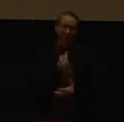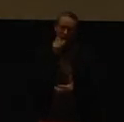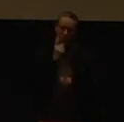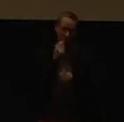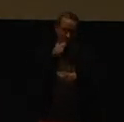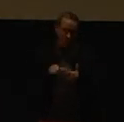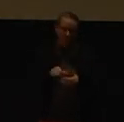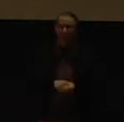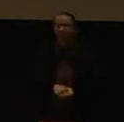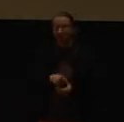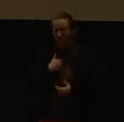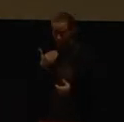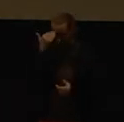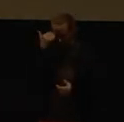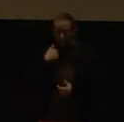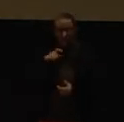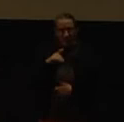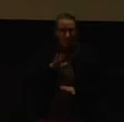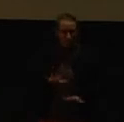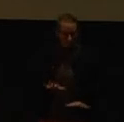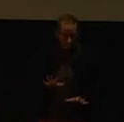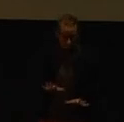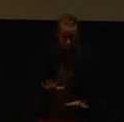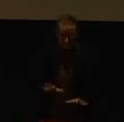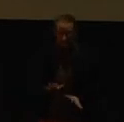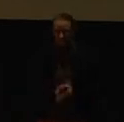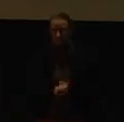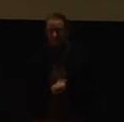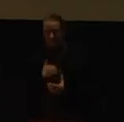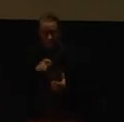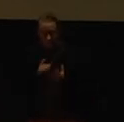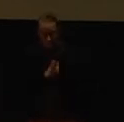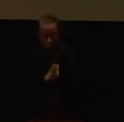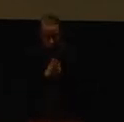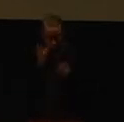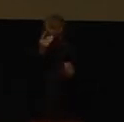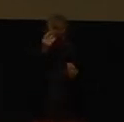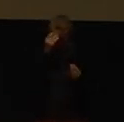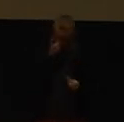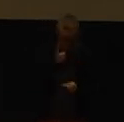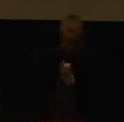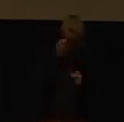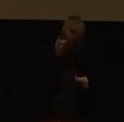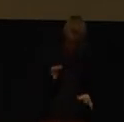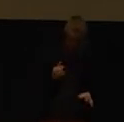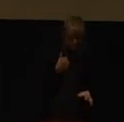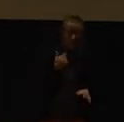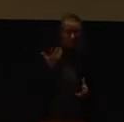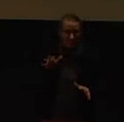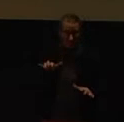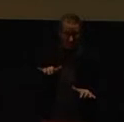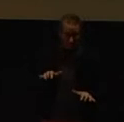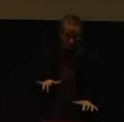aware of this, I decided that I needed to simmer down a little bit and prey on whether or not this letter was the right decision. So, I typed it up, I printed it out,